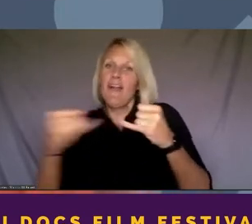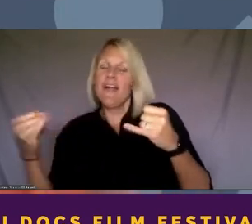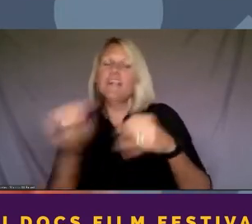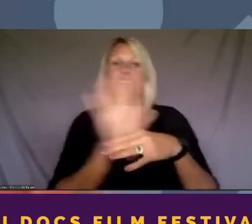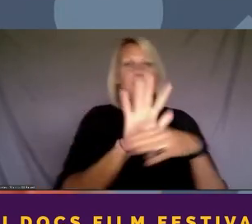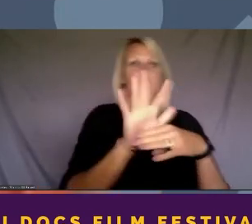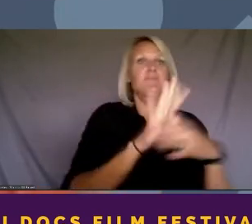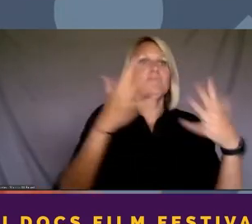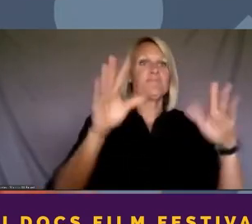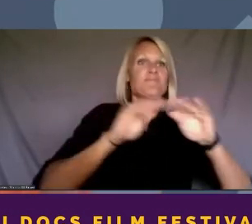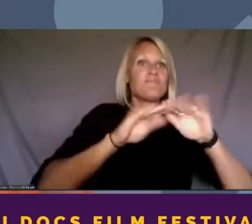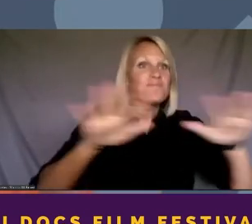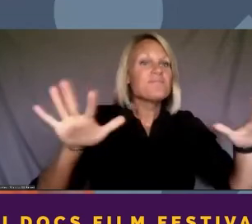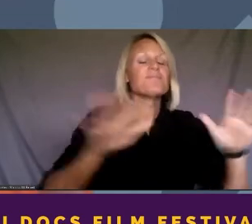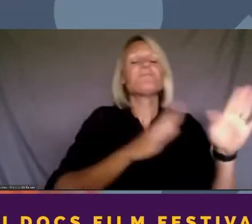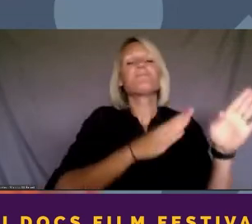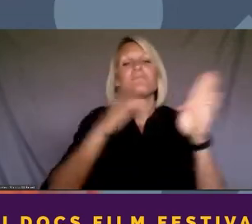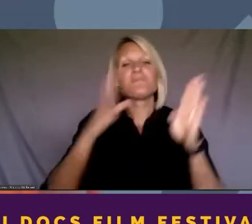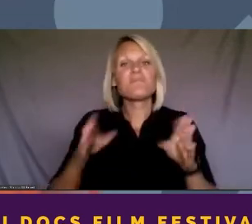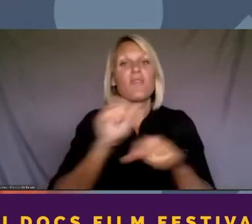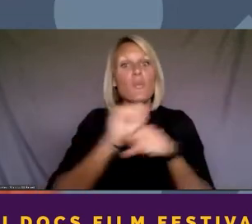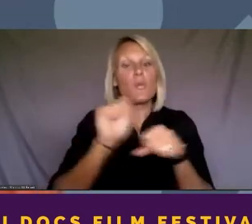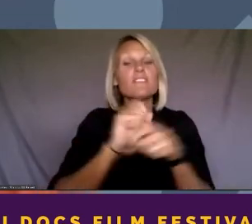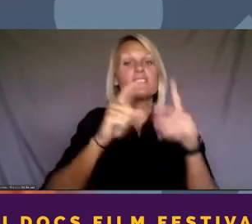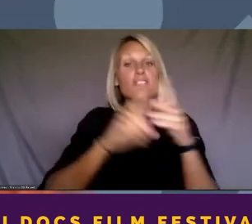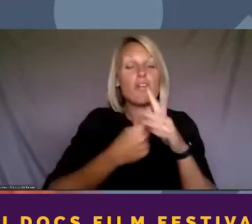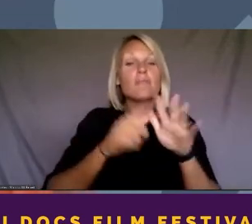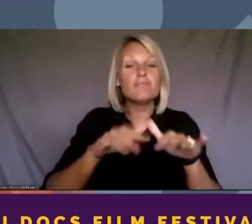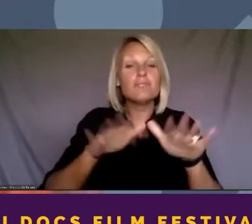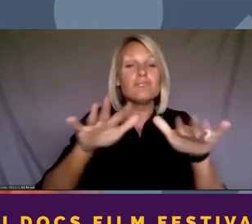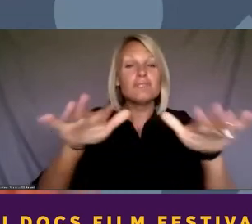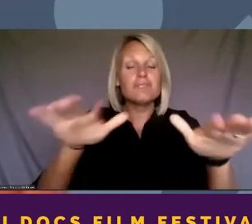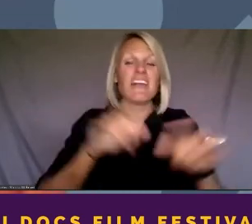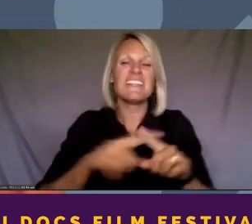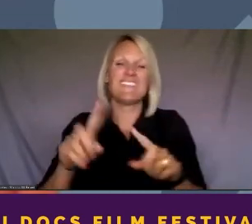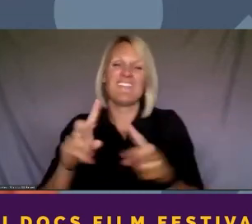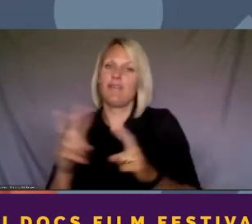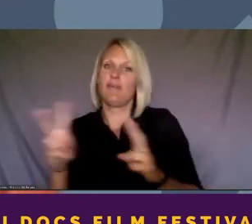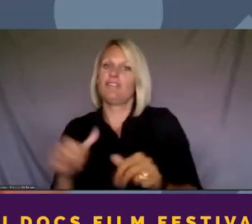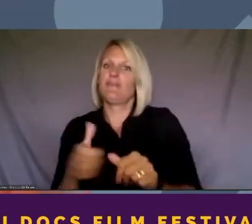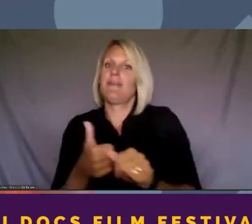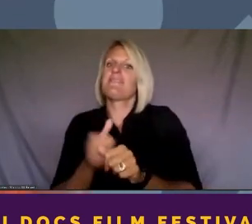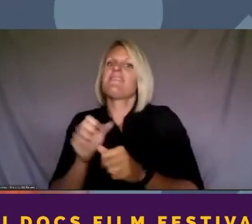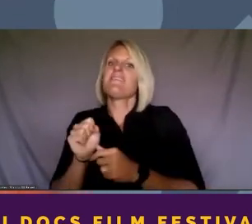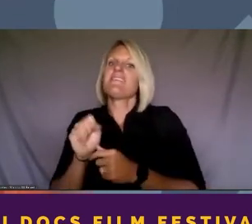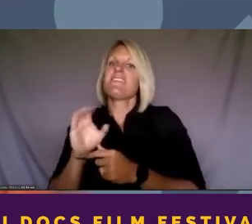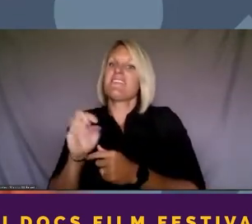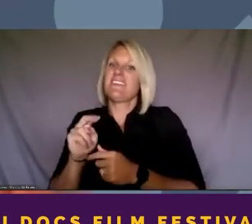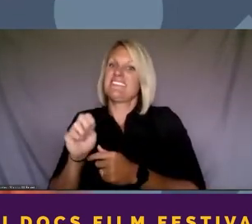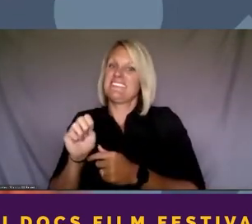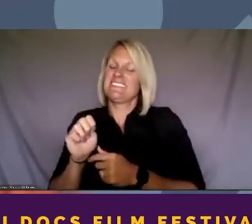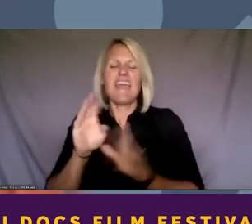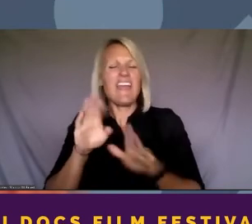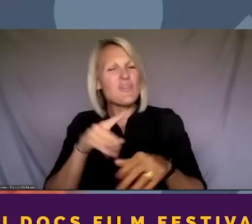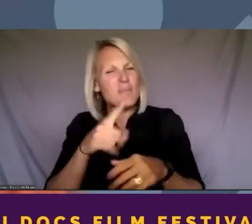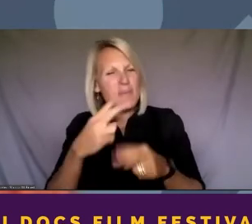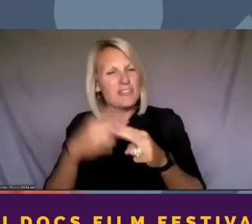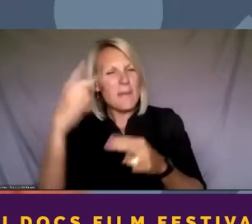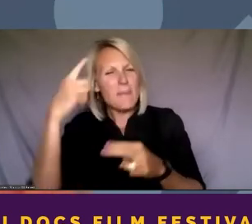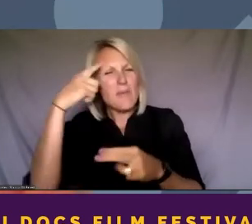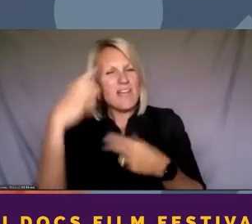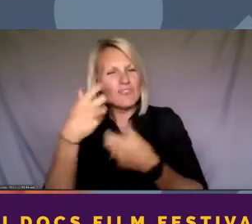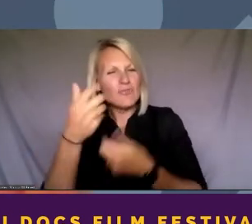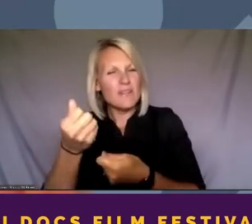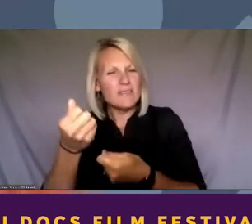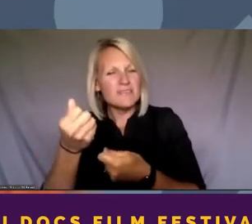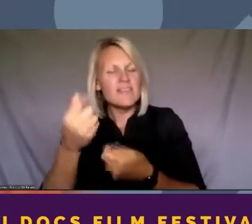out, and the work is getting done, and it's very behind the scenes. But Javi, back to you and that brain trust, bring us back to where you